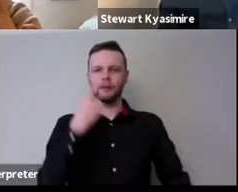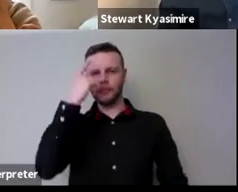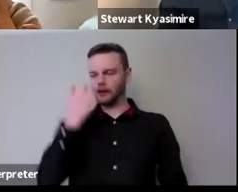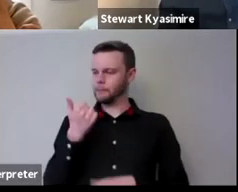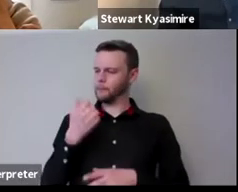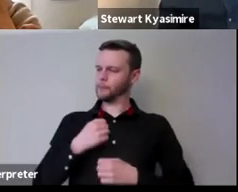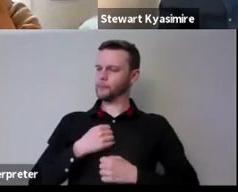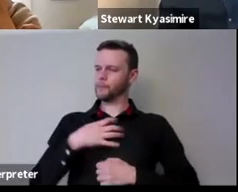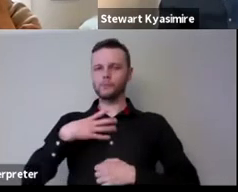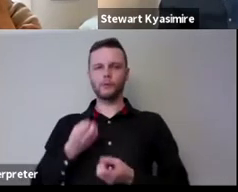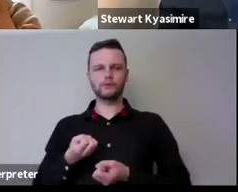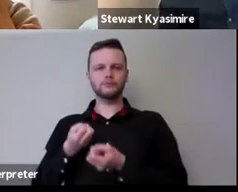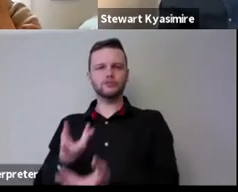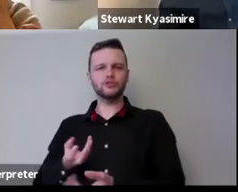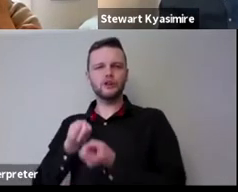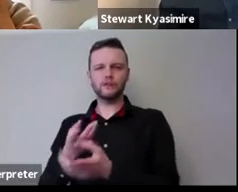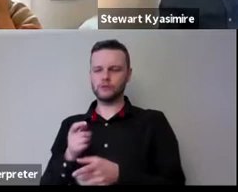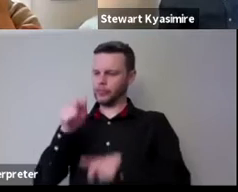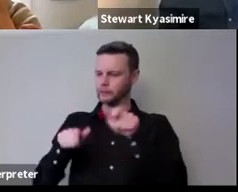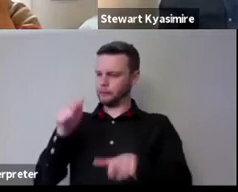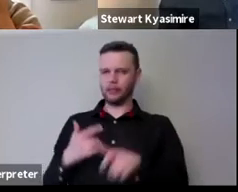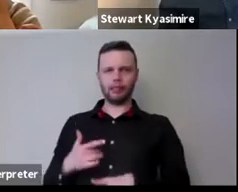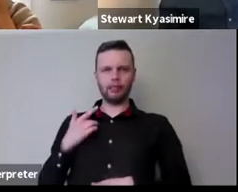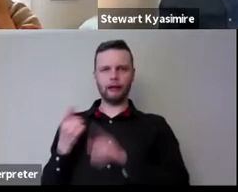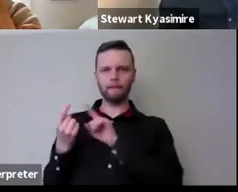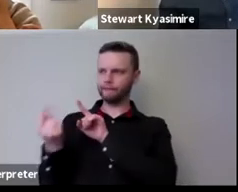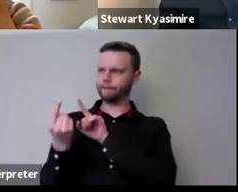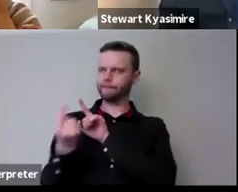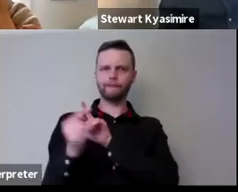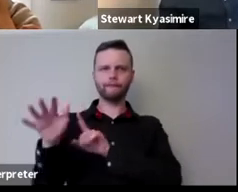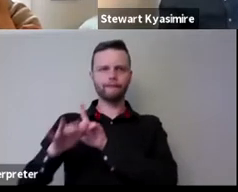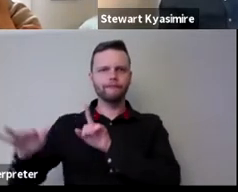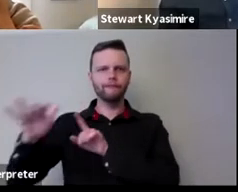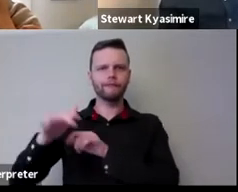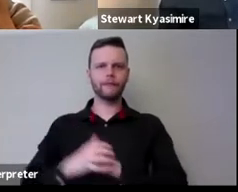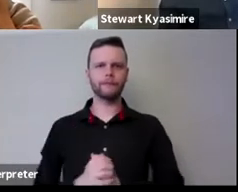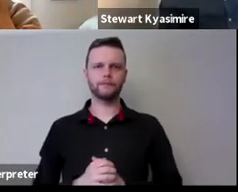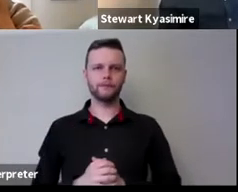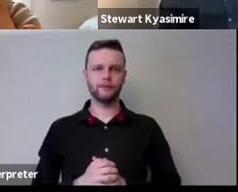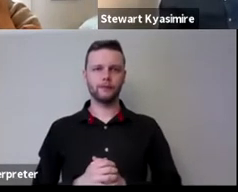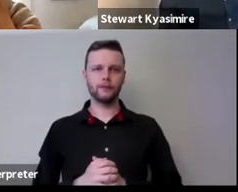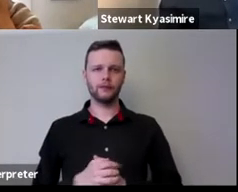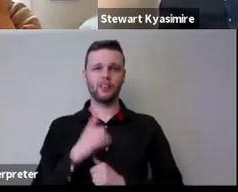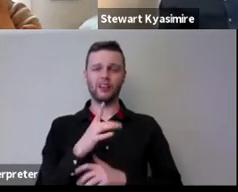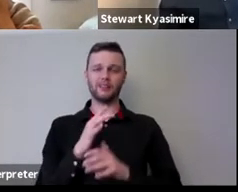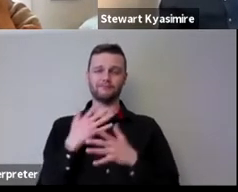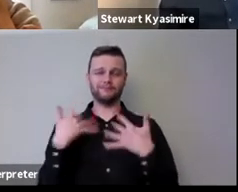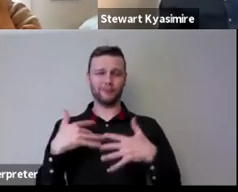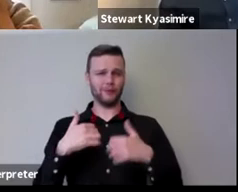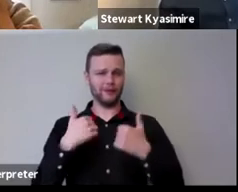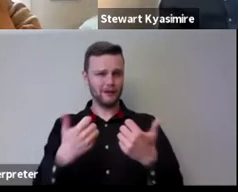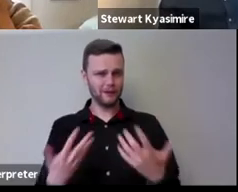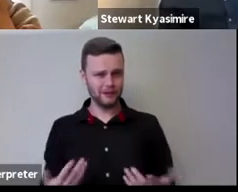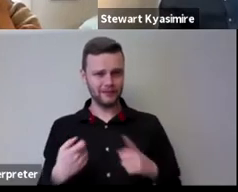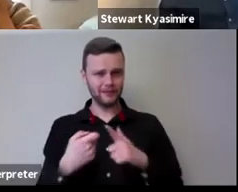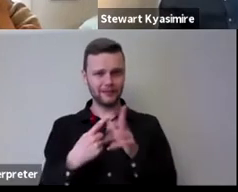more service to the people that I actually live amongst and that's absolutely incredible Corrine and goodness me